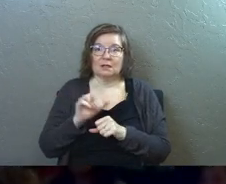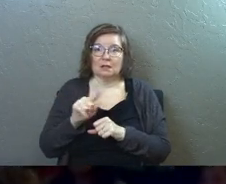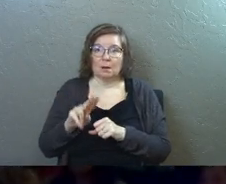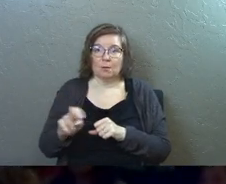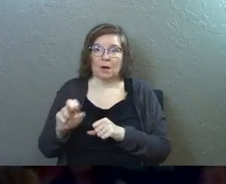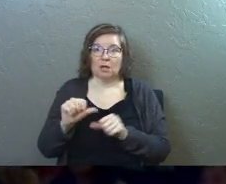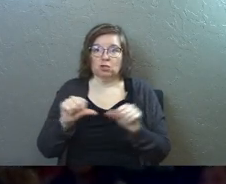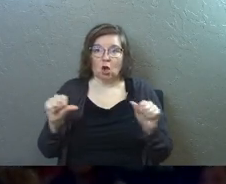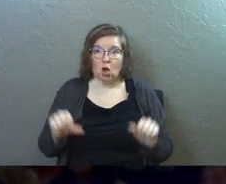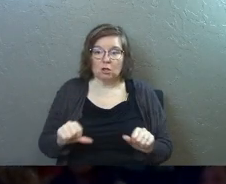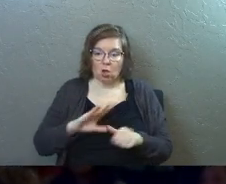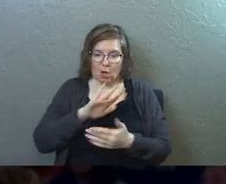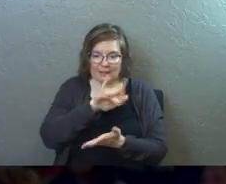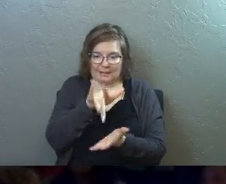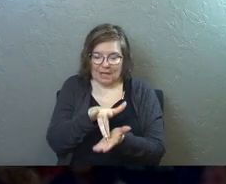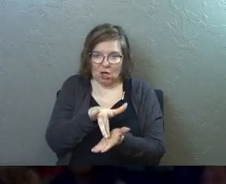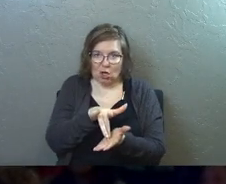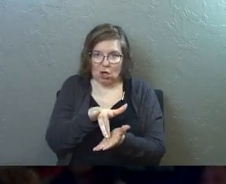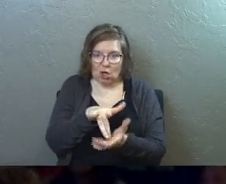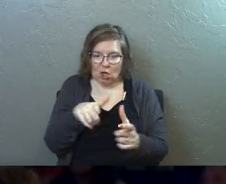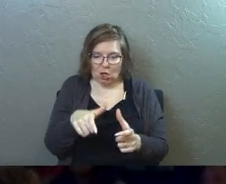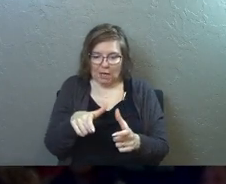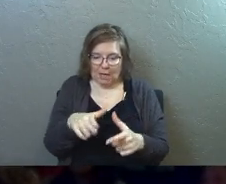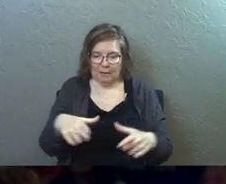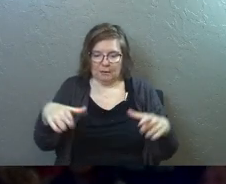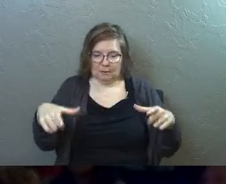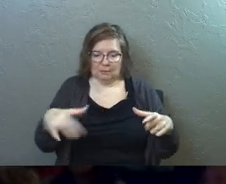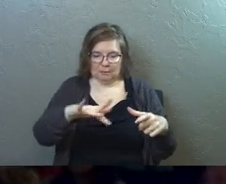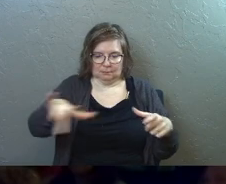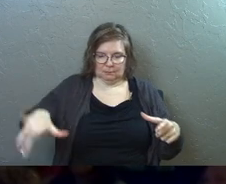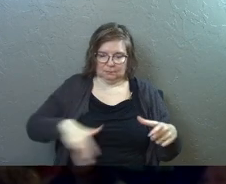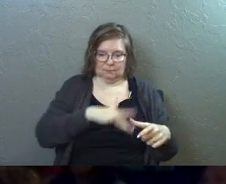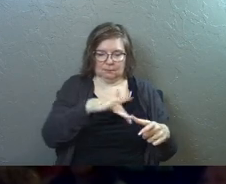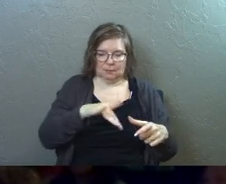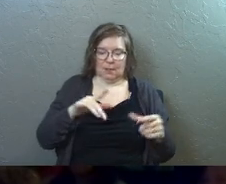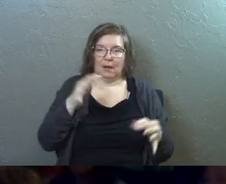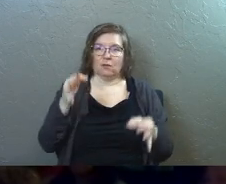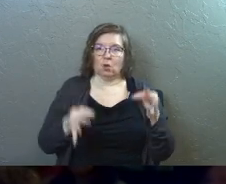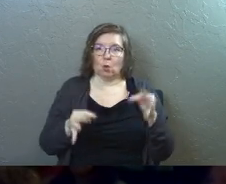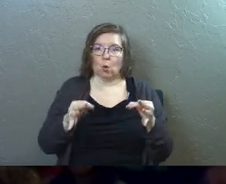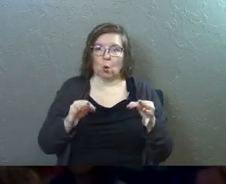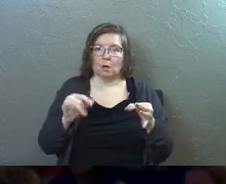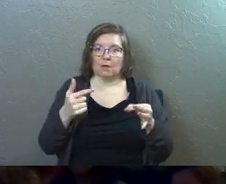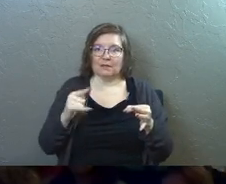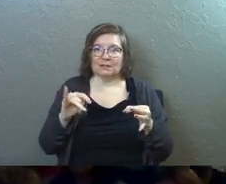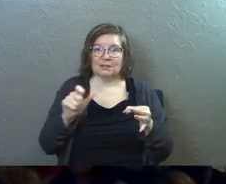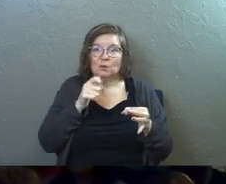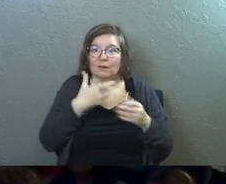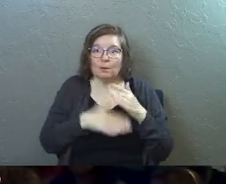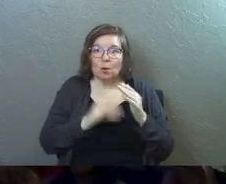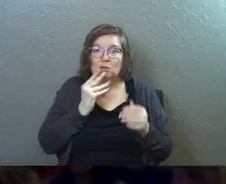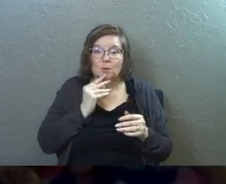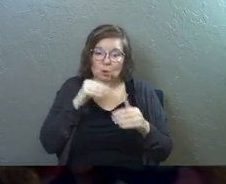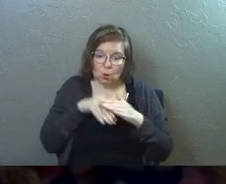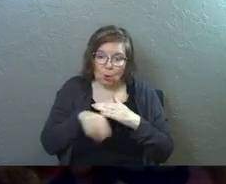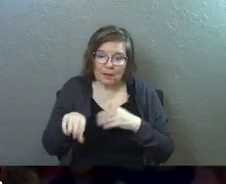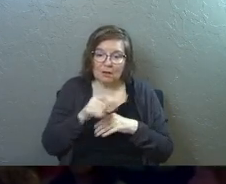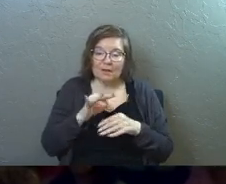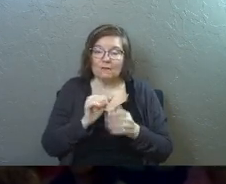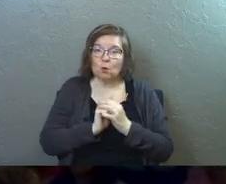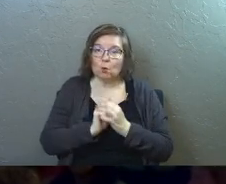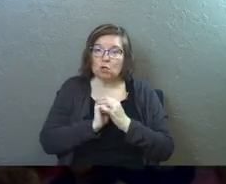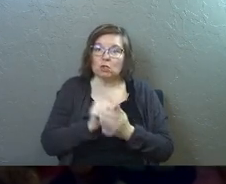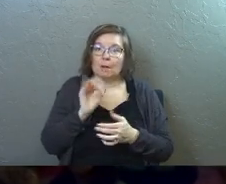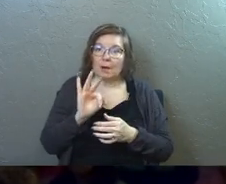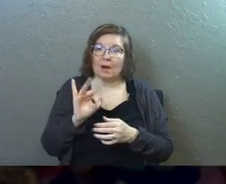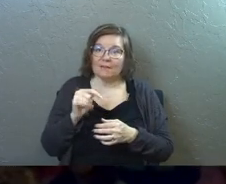center section. And then you've got the wider court, right? Court of the Gentiles, right? Like you don't even have to be born as a Jew, but you can go in there if you're a